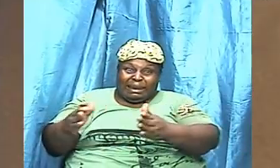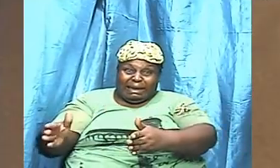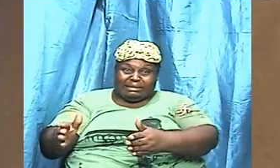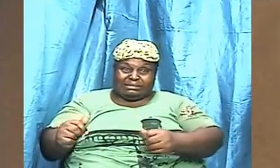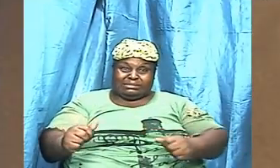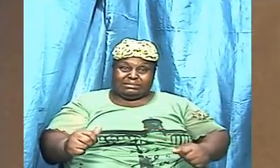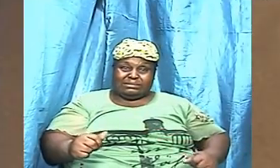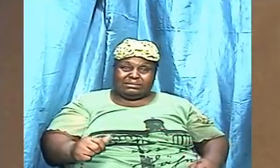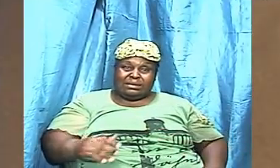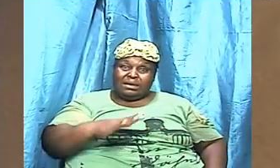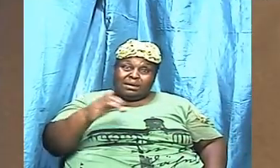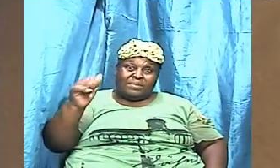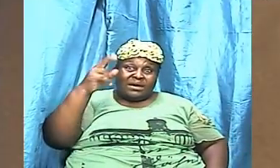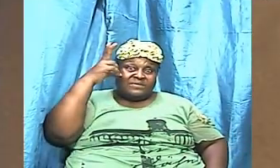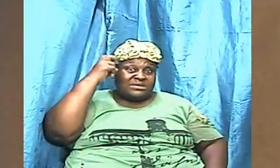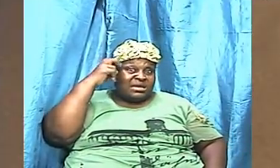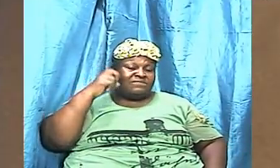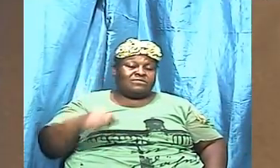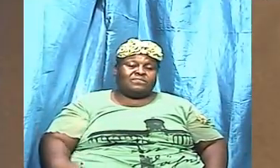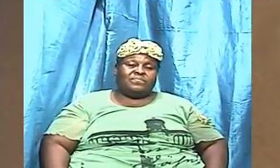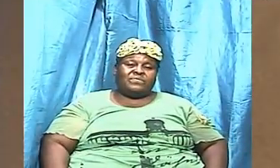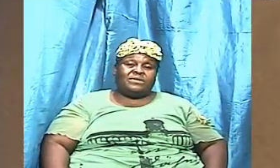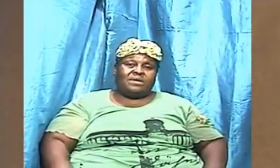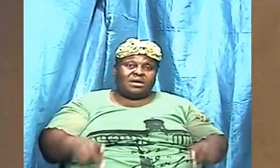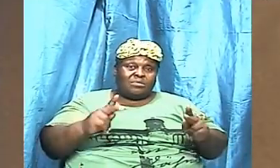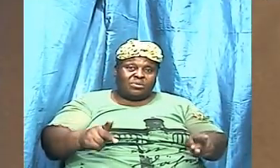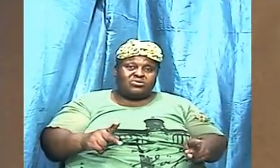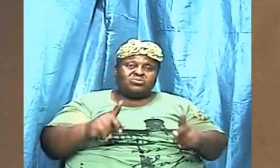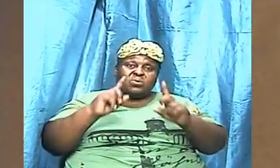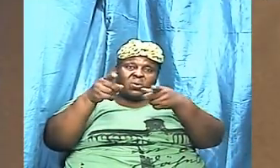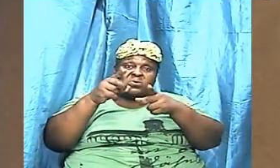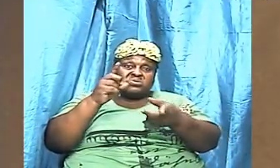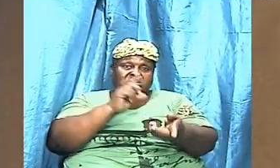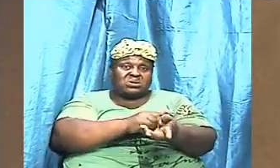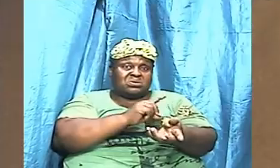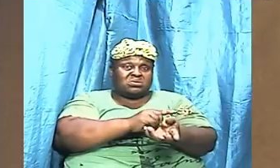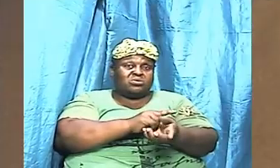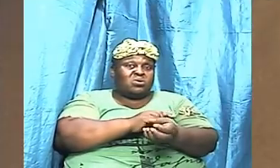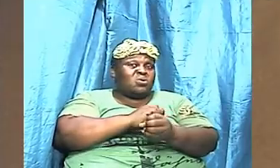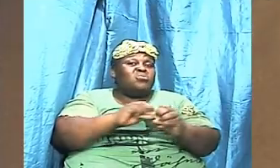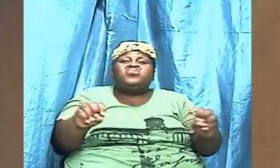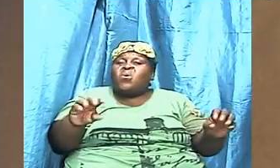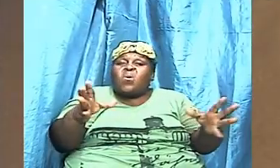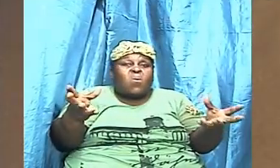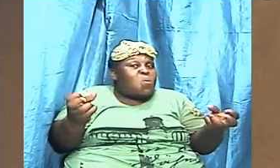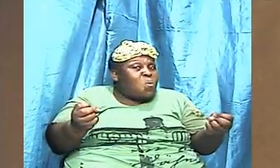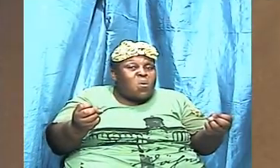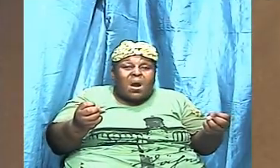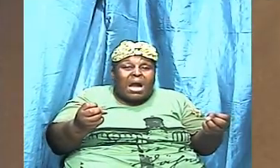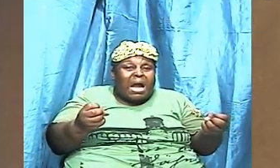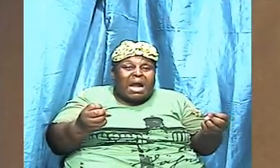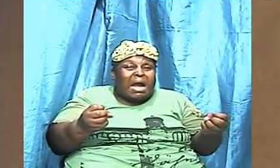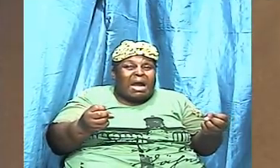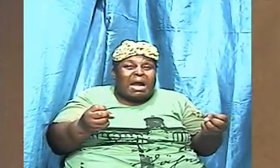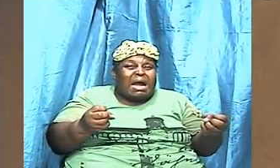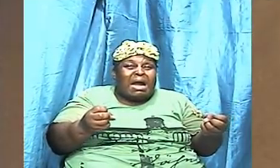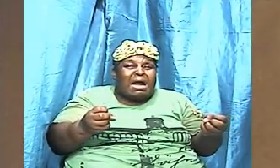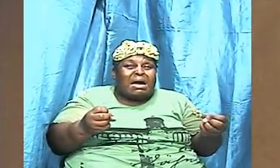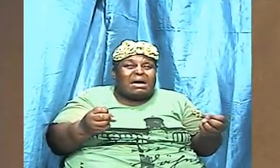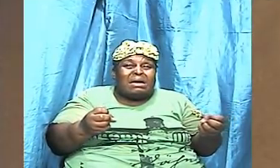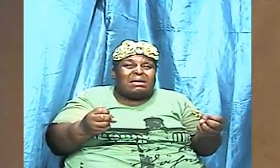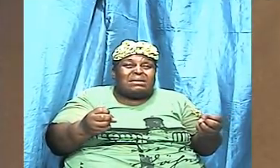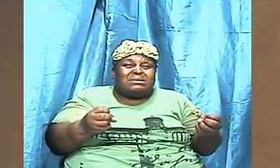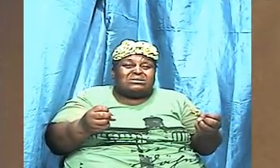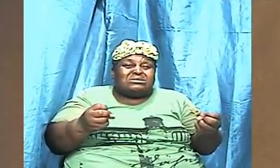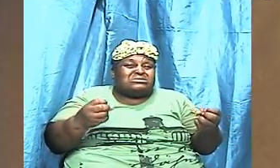and said doctor I don't want to proceed with this baby anymore give me a tablet it